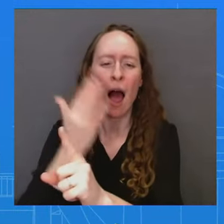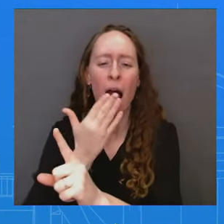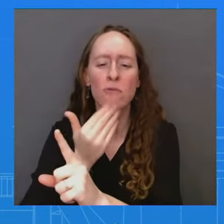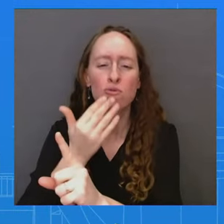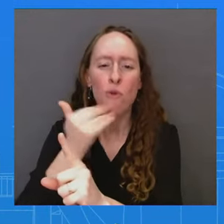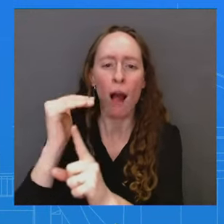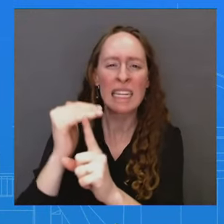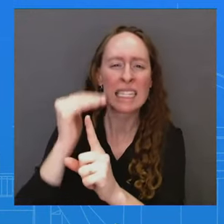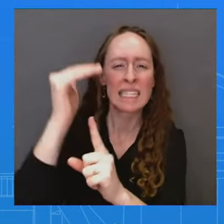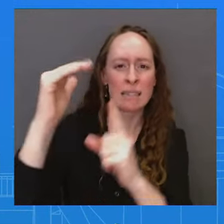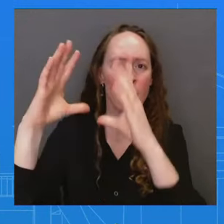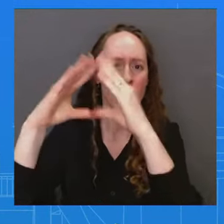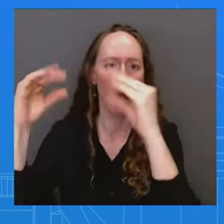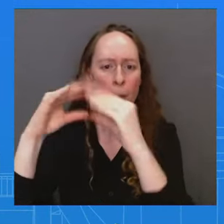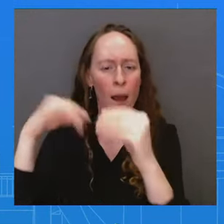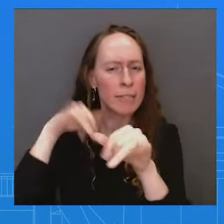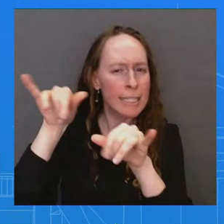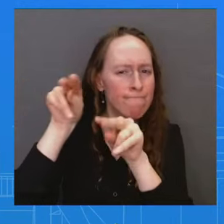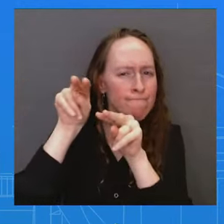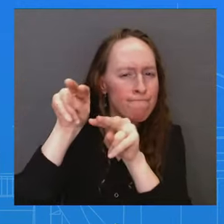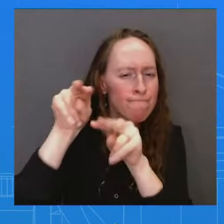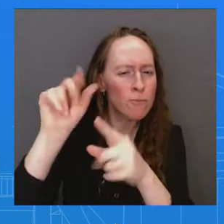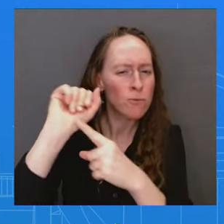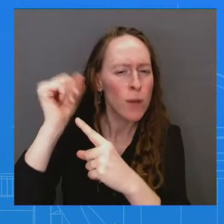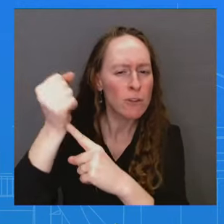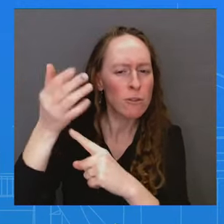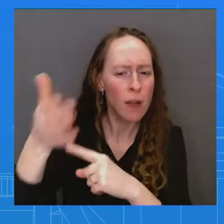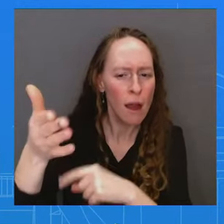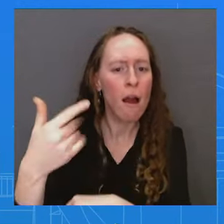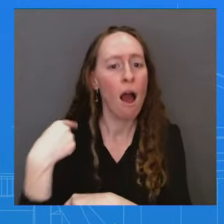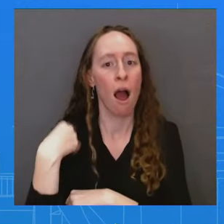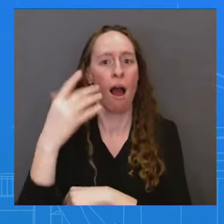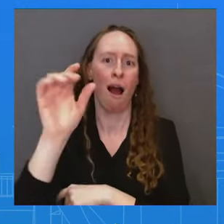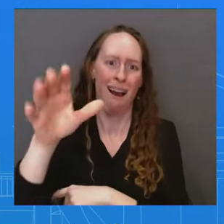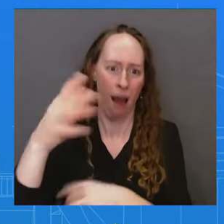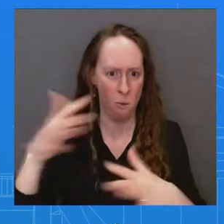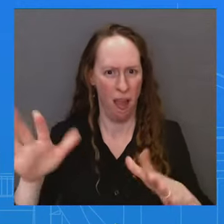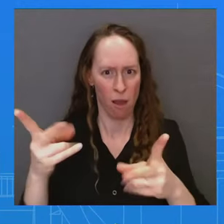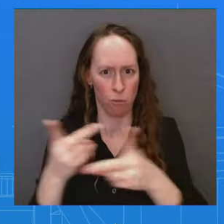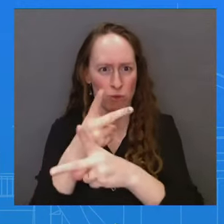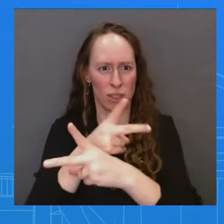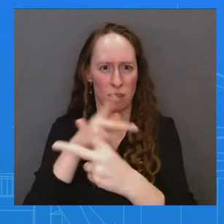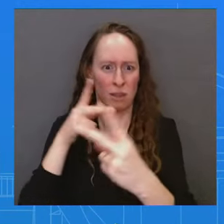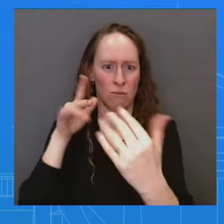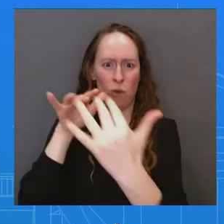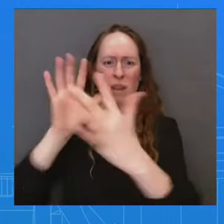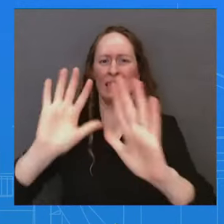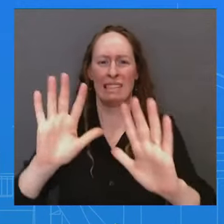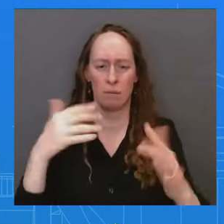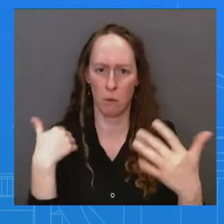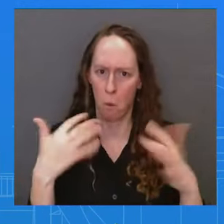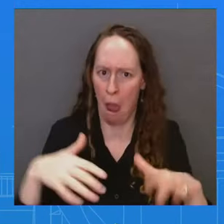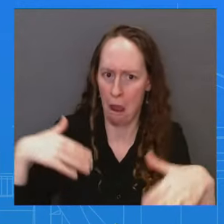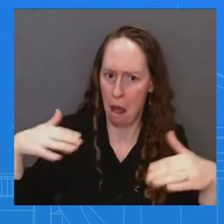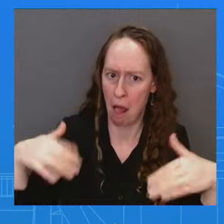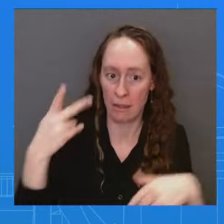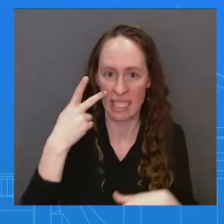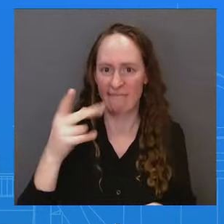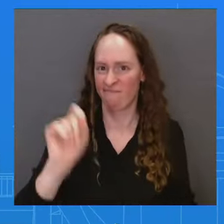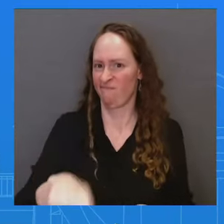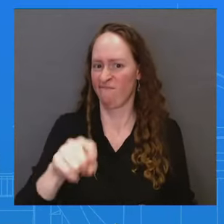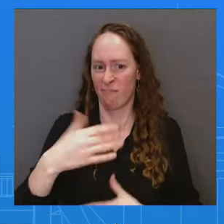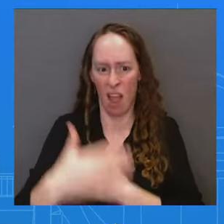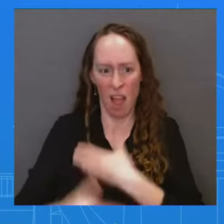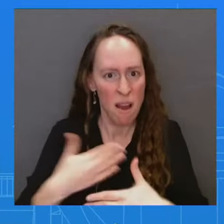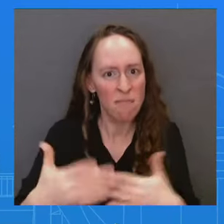the conflict escalate. We haven't seen Hezbollah take steps to do that in any meaningful way in terms of like really coming